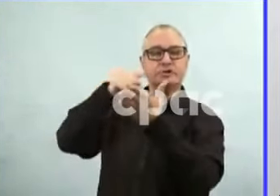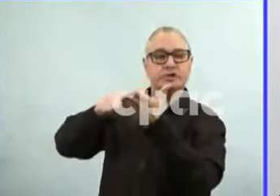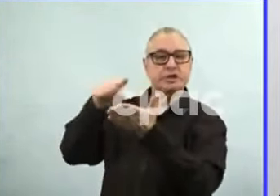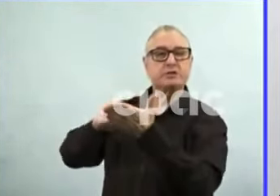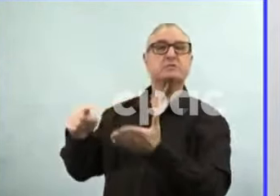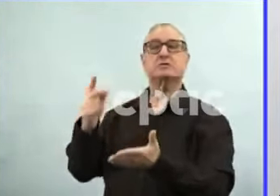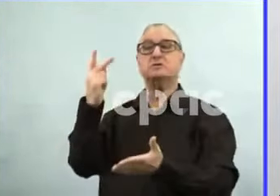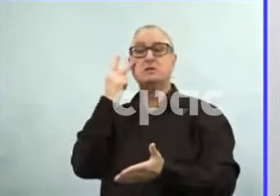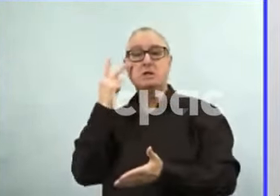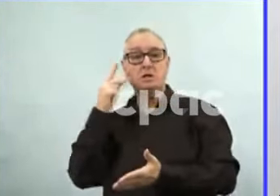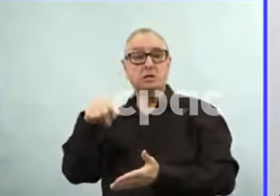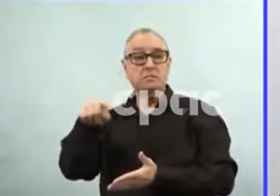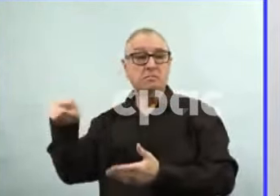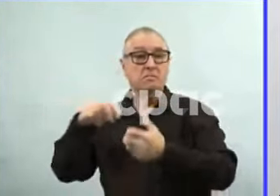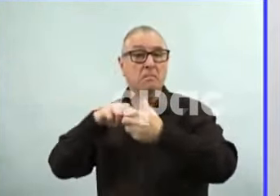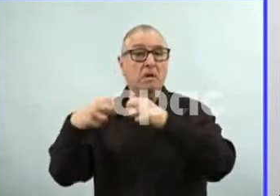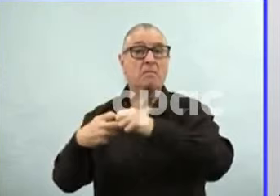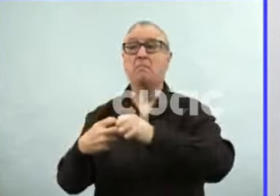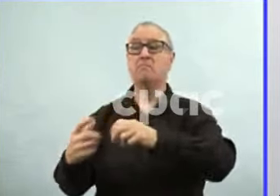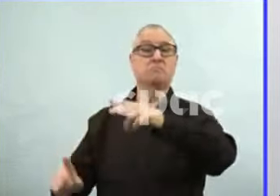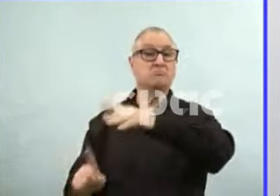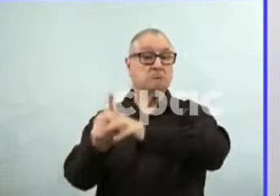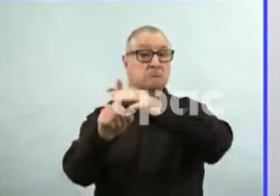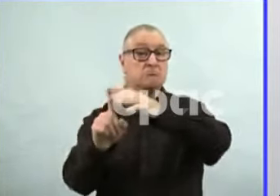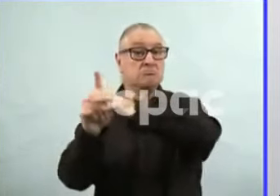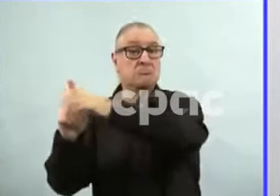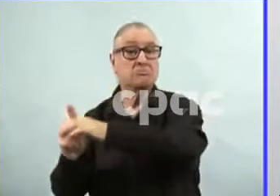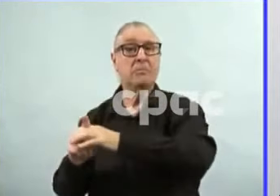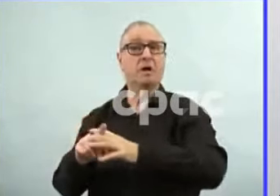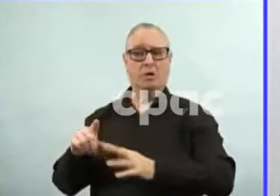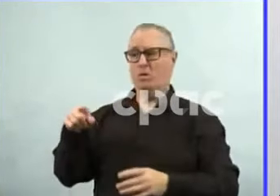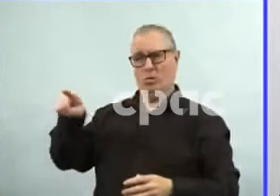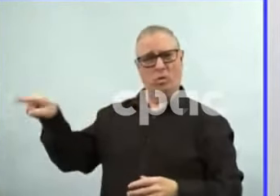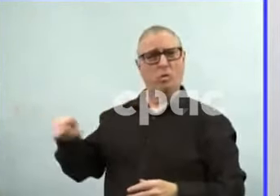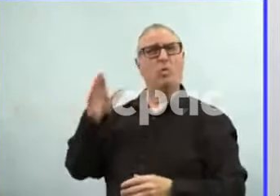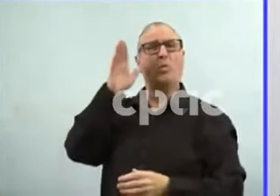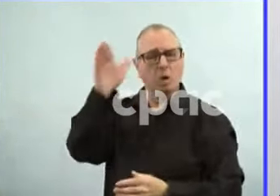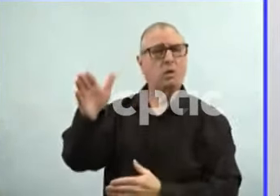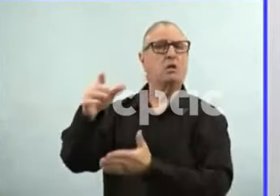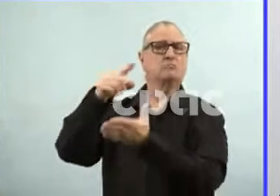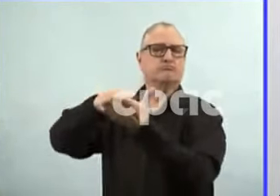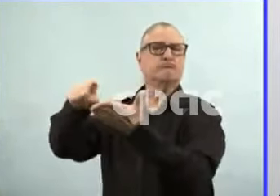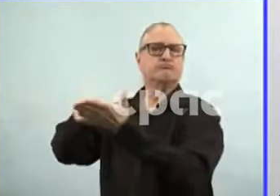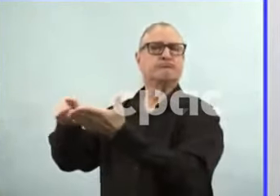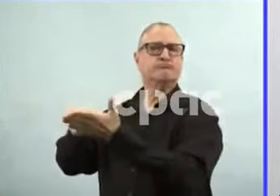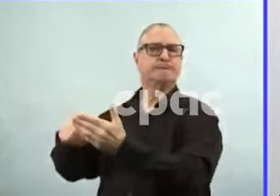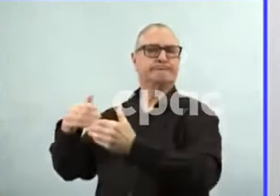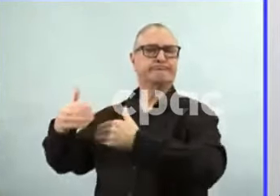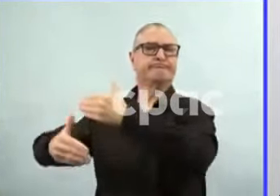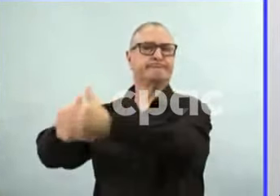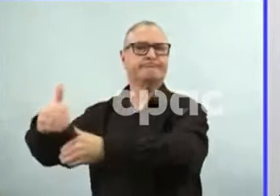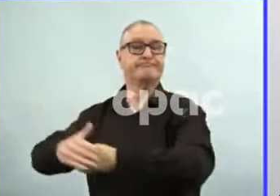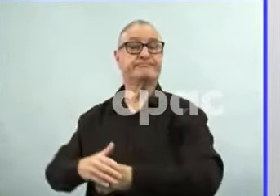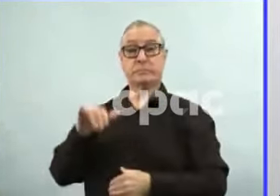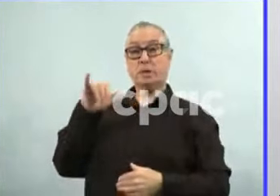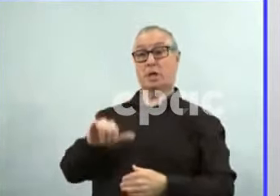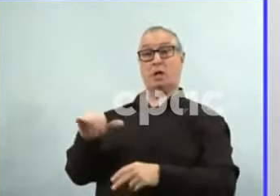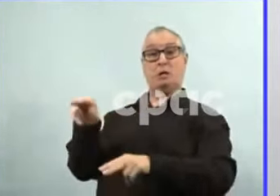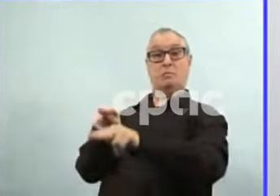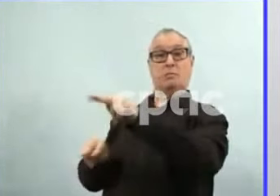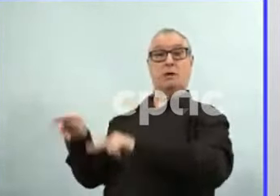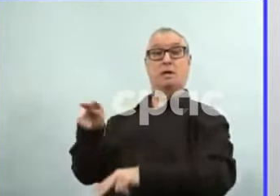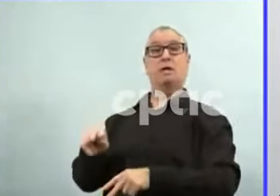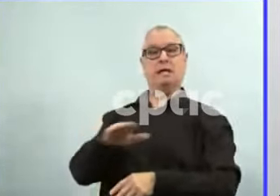vaccines if they occur and ensure that they're investigated promptly. This type of monitoring is standard practice in Canada for